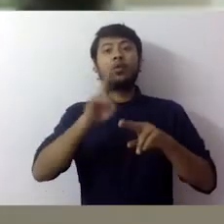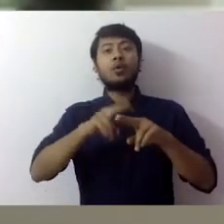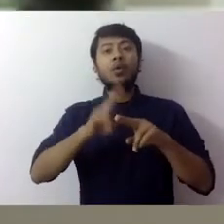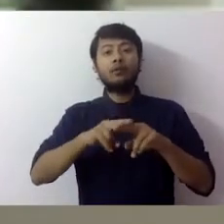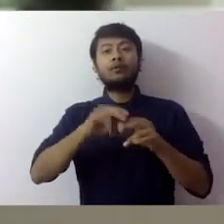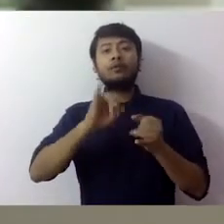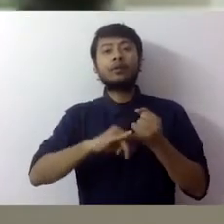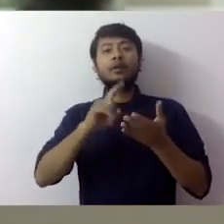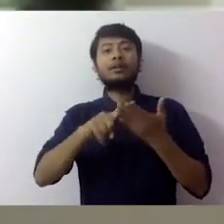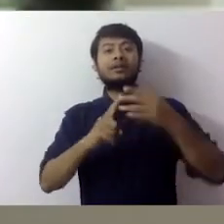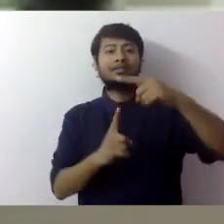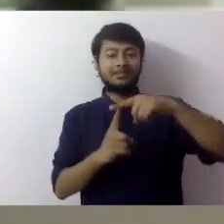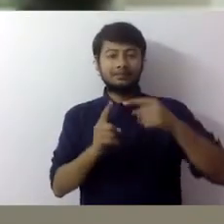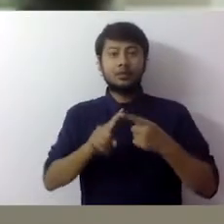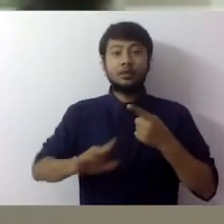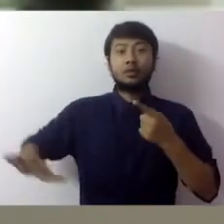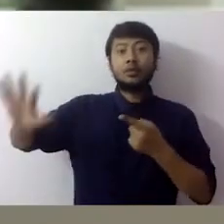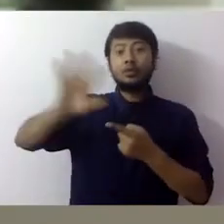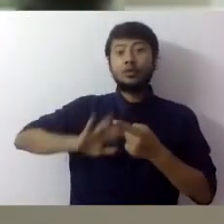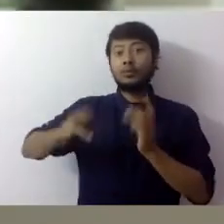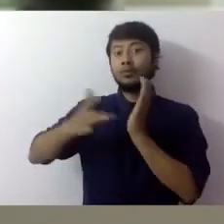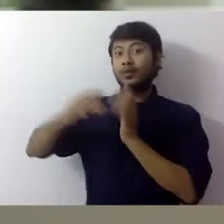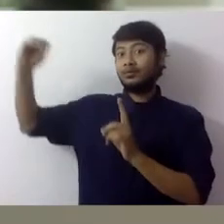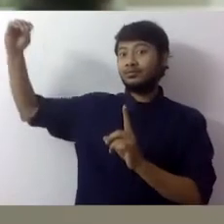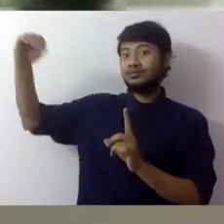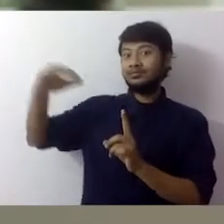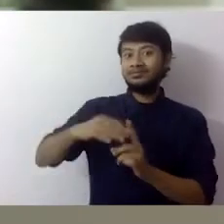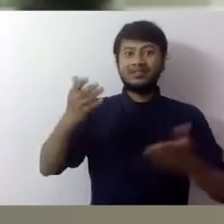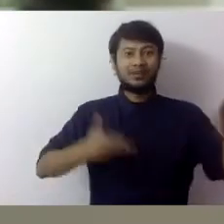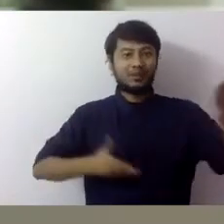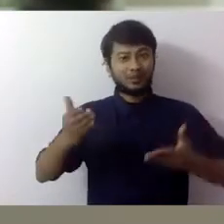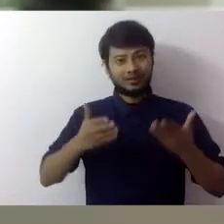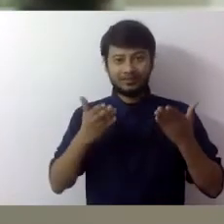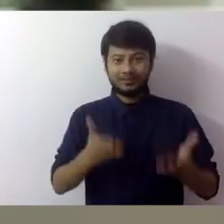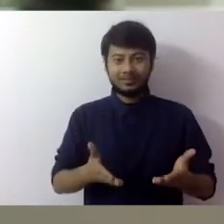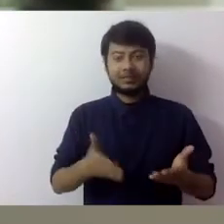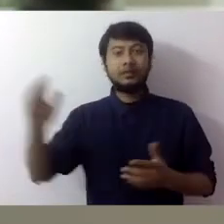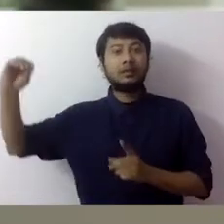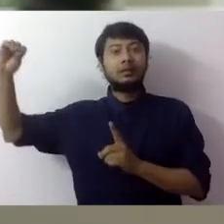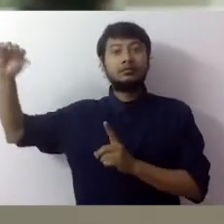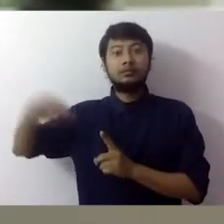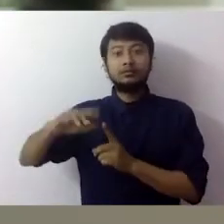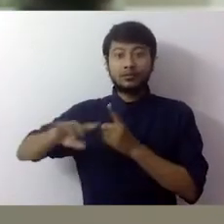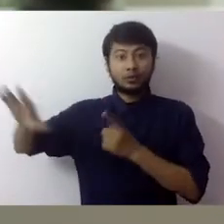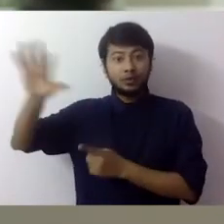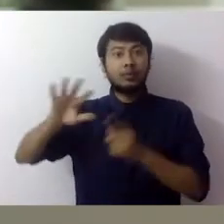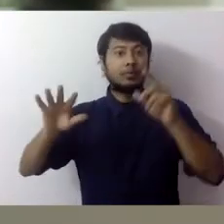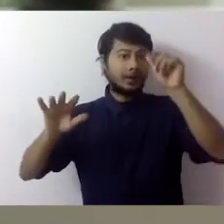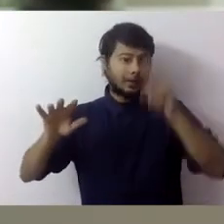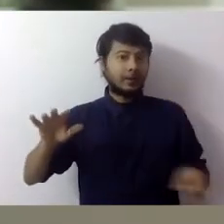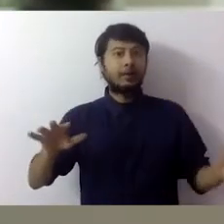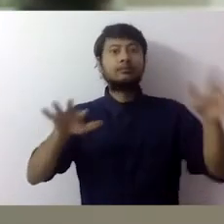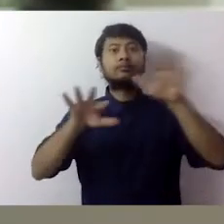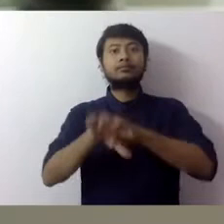Exposed to the new European prints entering the port of Kolkata the Bortola artist began to include Western components into his art.